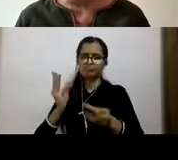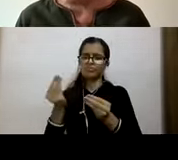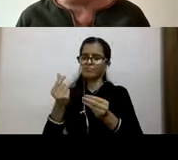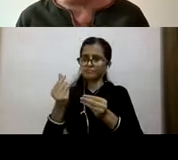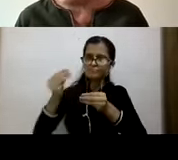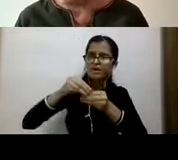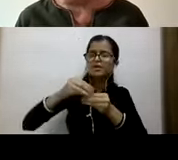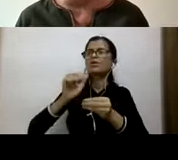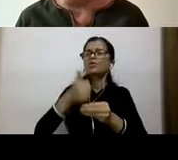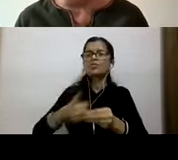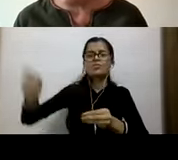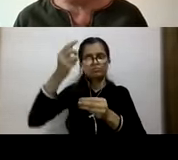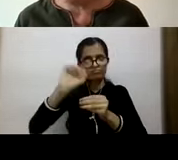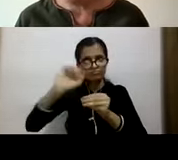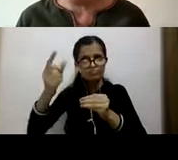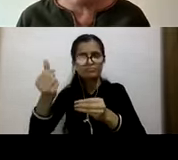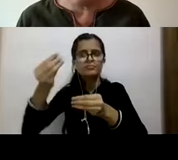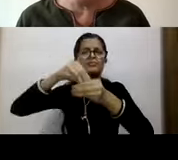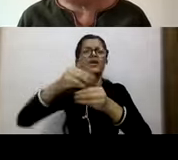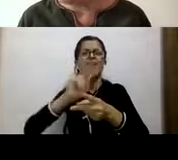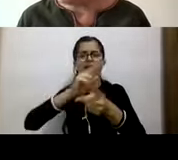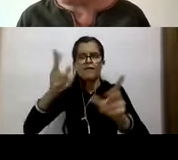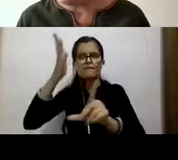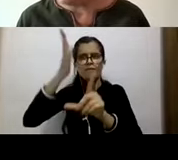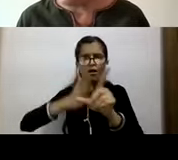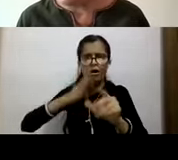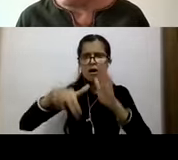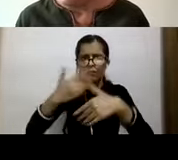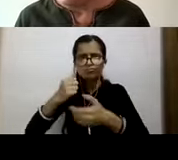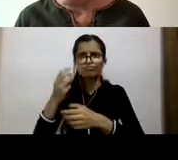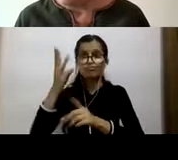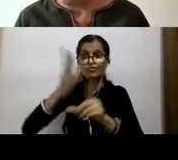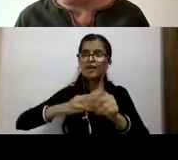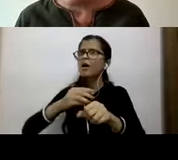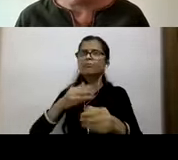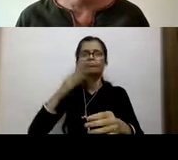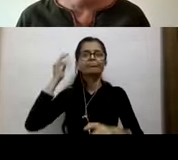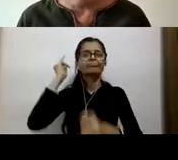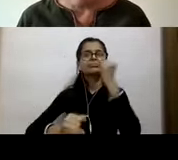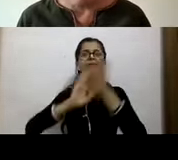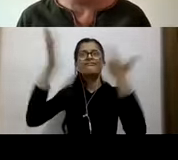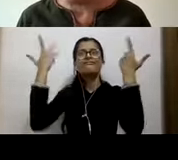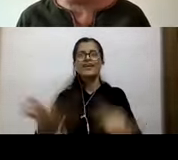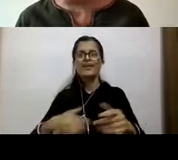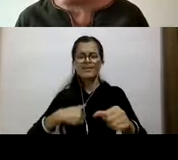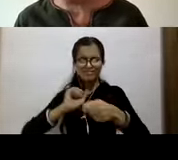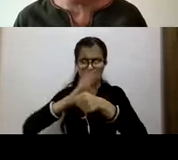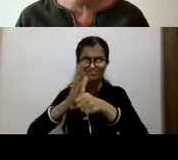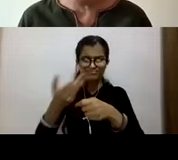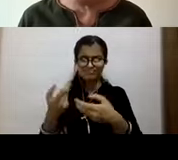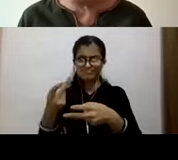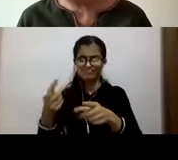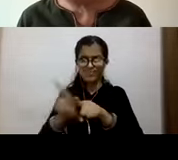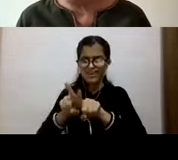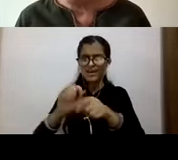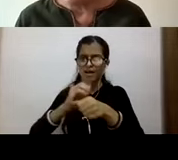And as I said, he asked me to make it viable in five years. We actually broke even in three years, except for Corona, which kind of set us back and we are